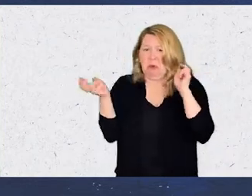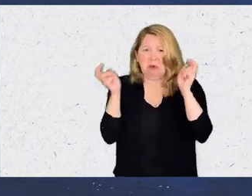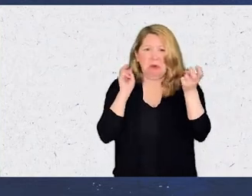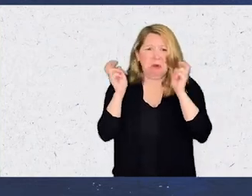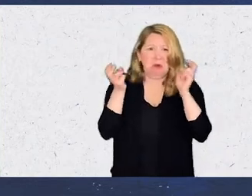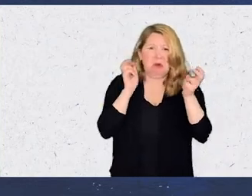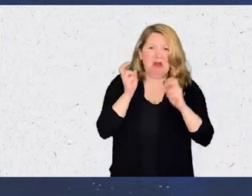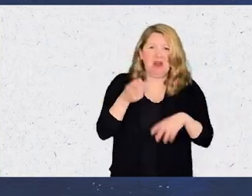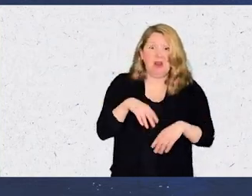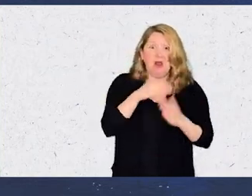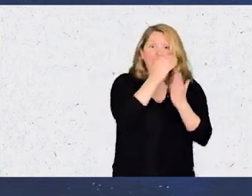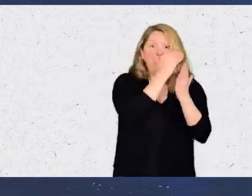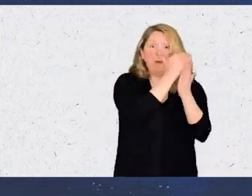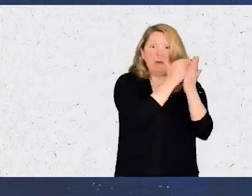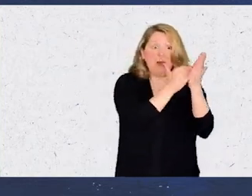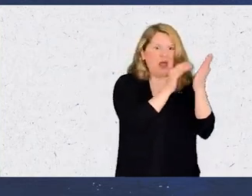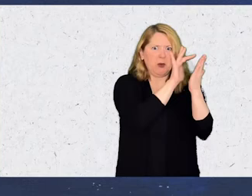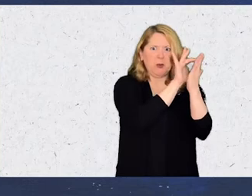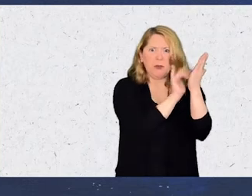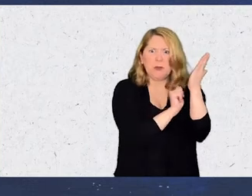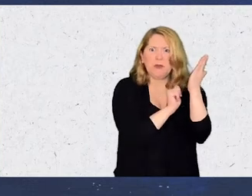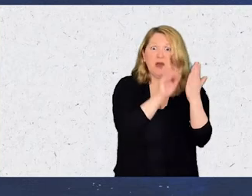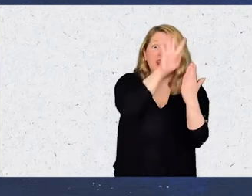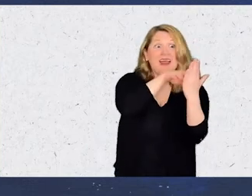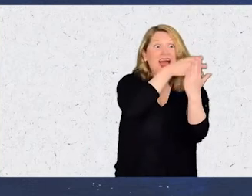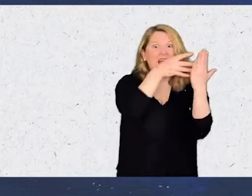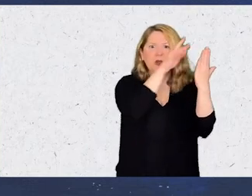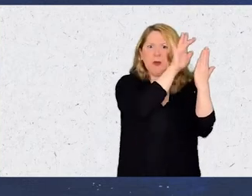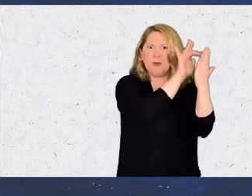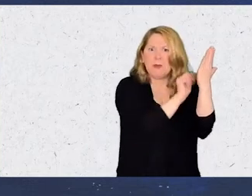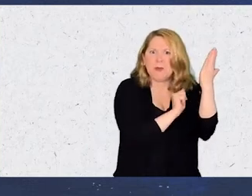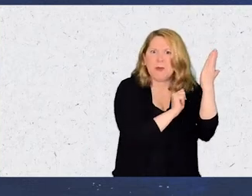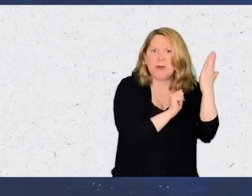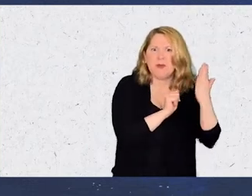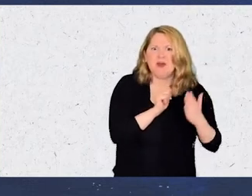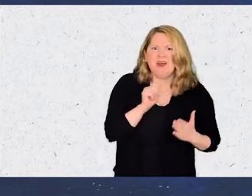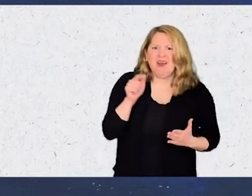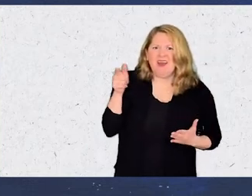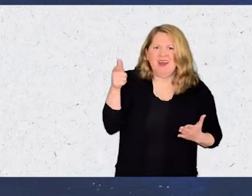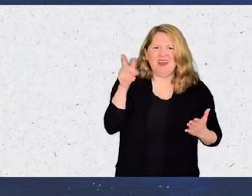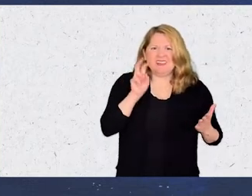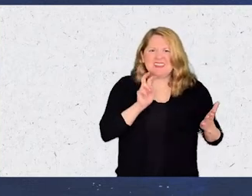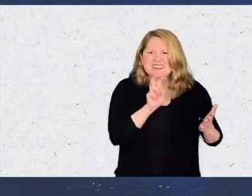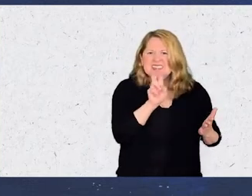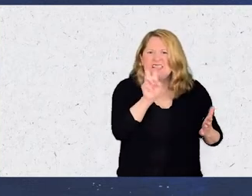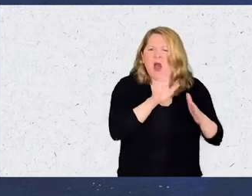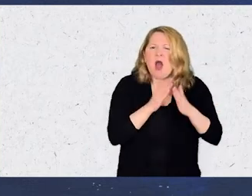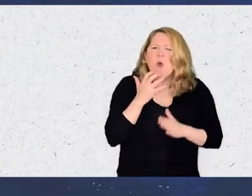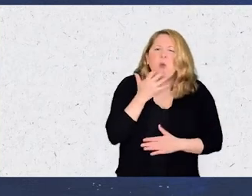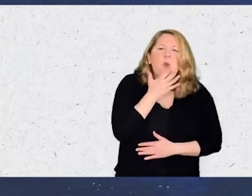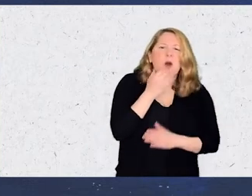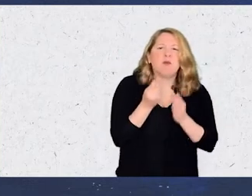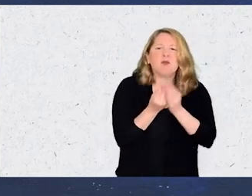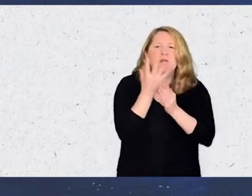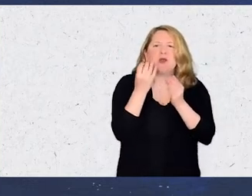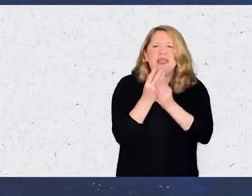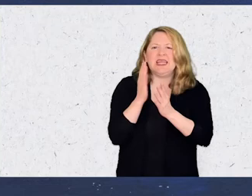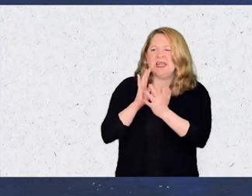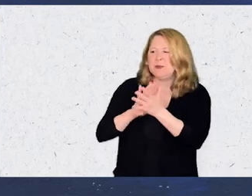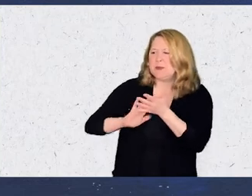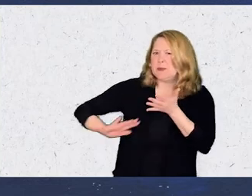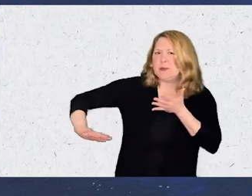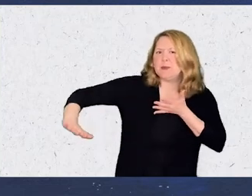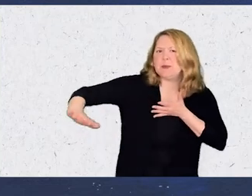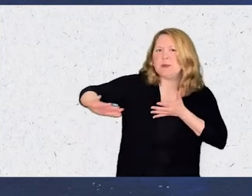Blank to-do lists. Empty calendars. Hiss like a taunted rattlesnake on a warm spring desert trail.